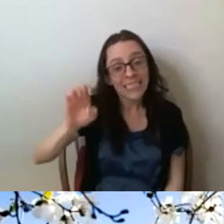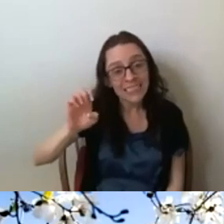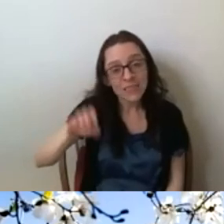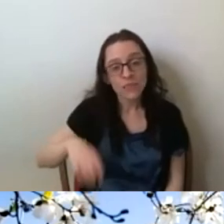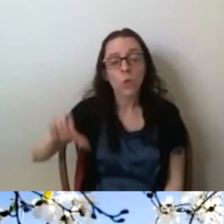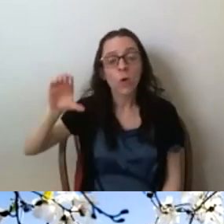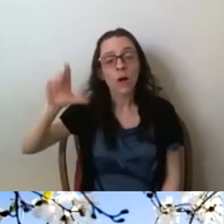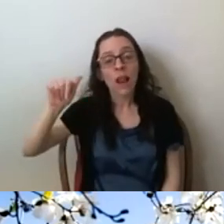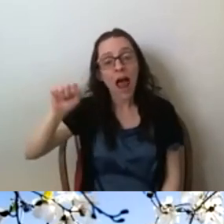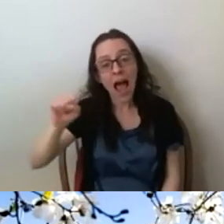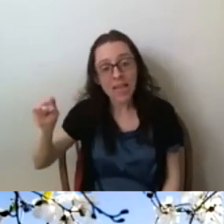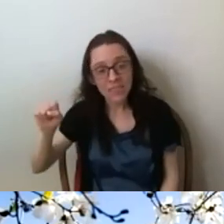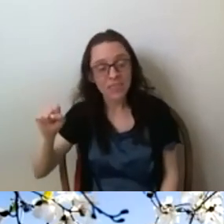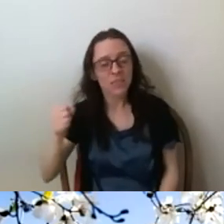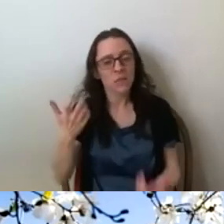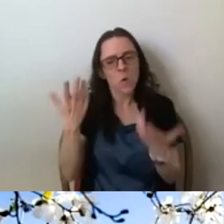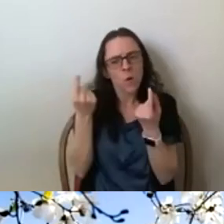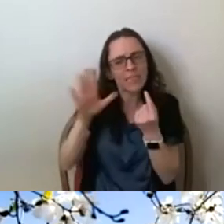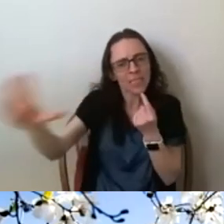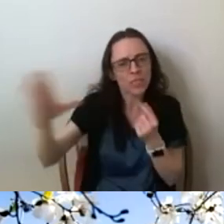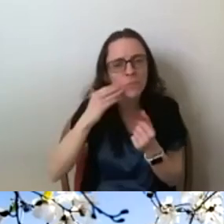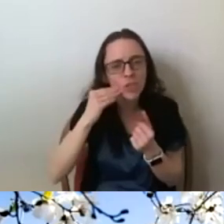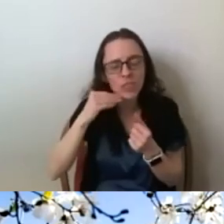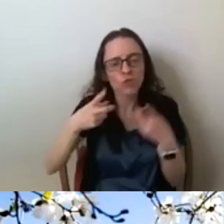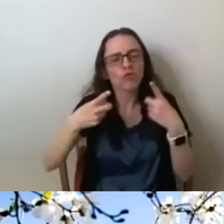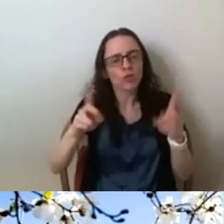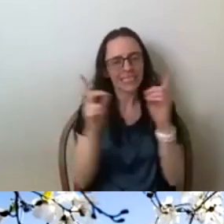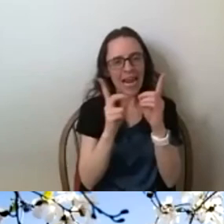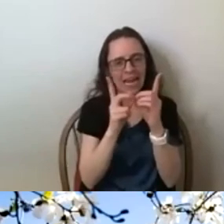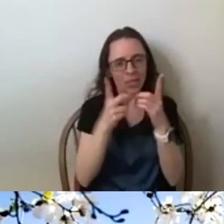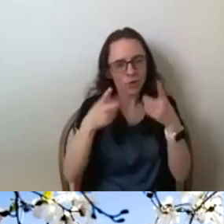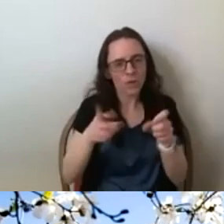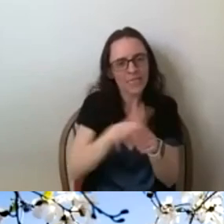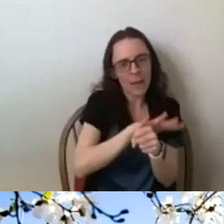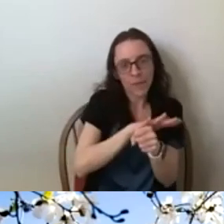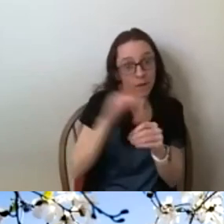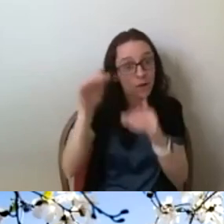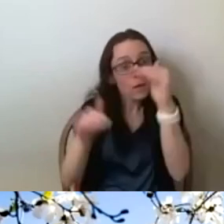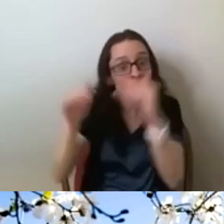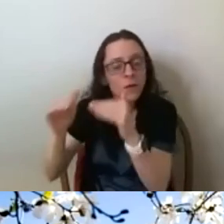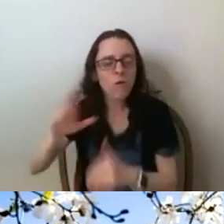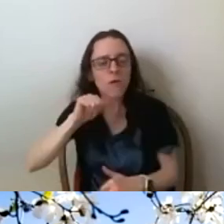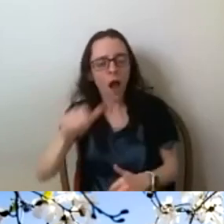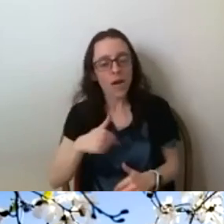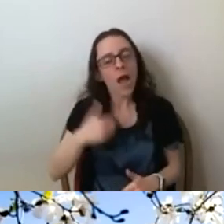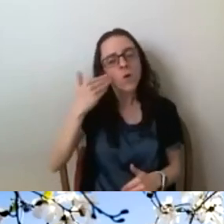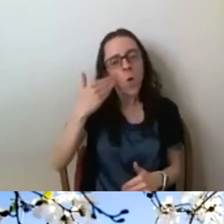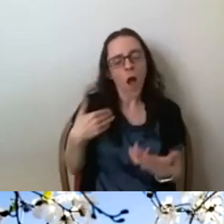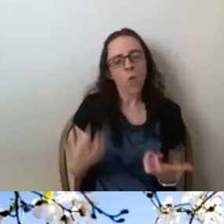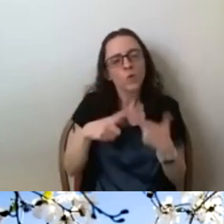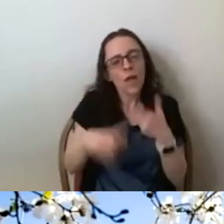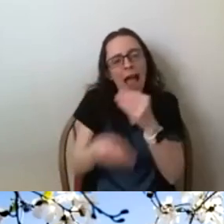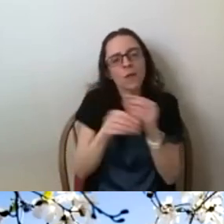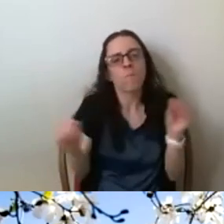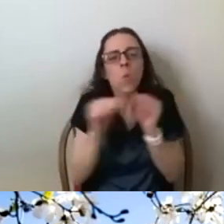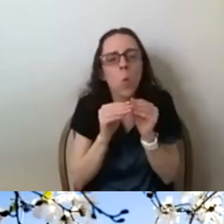experiences in the pandemic. Um, I think it's really important to include those intersectional lenses that I know a lot of, um, the other